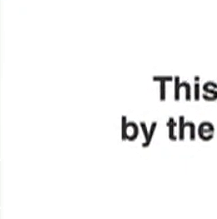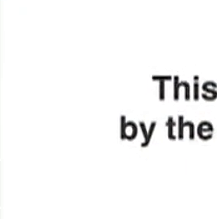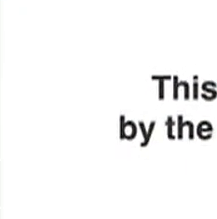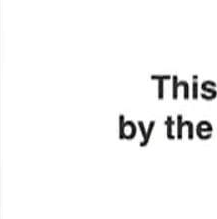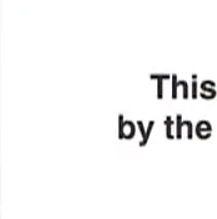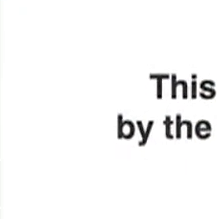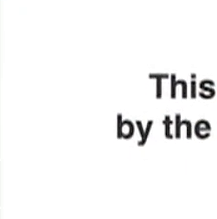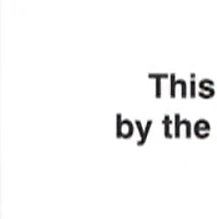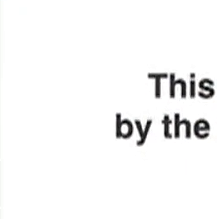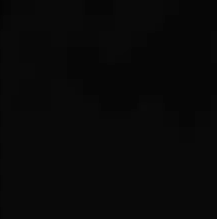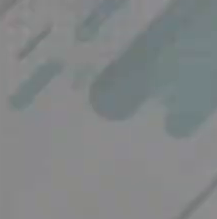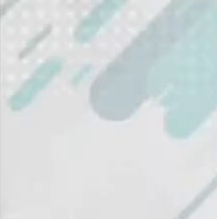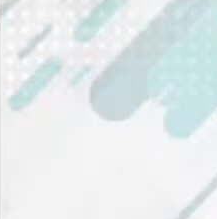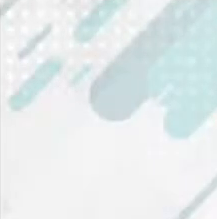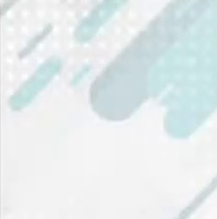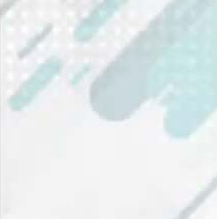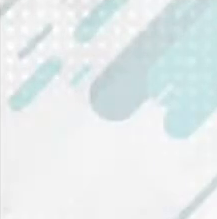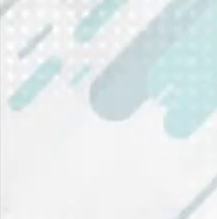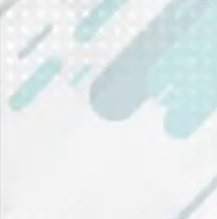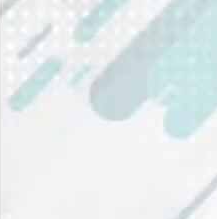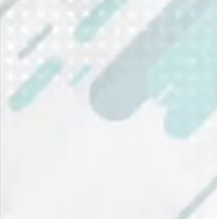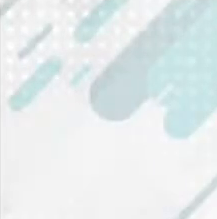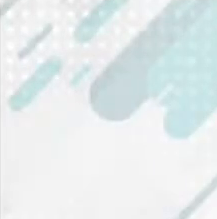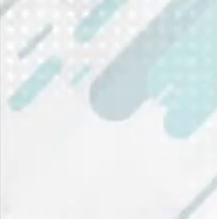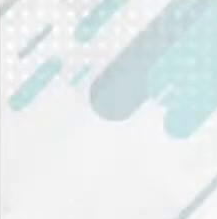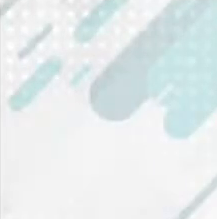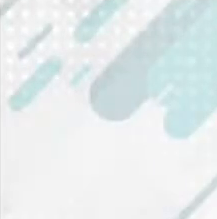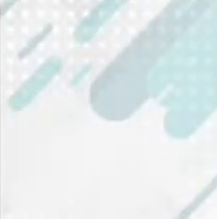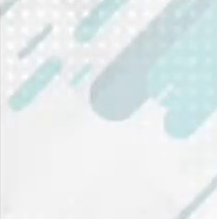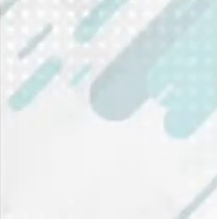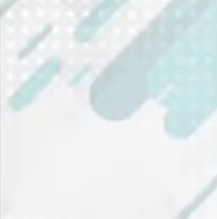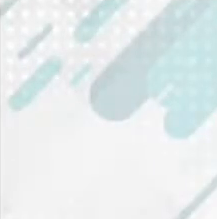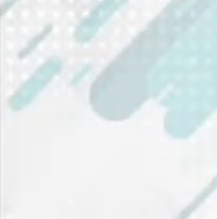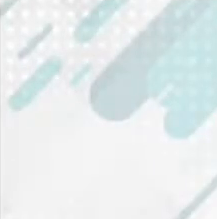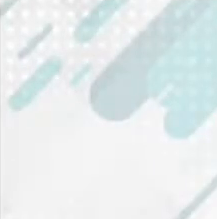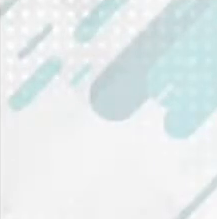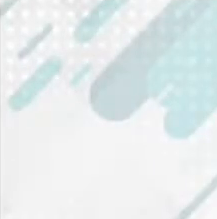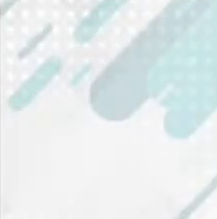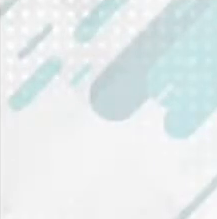Bye-bye. Bye-bye. Thank